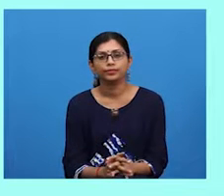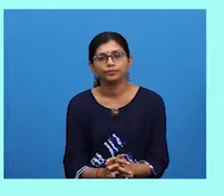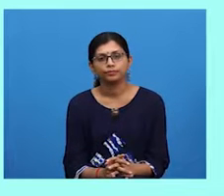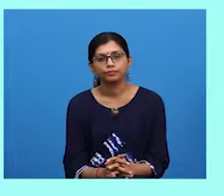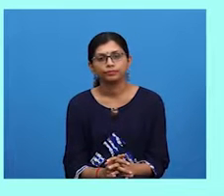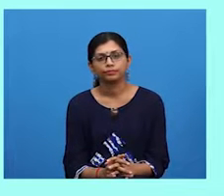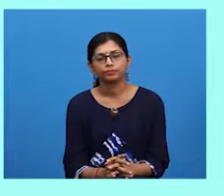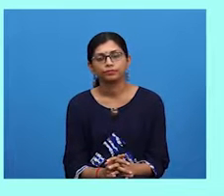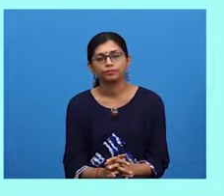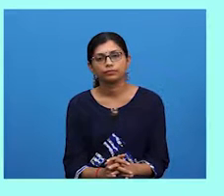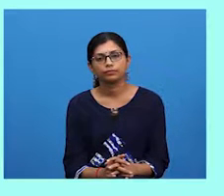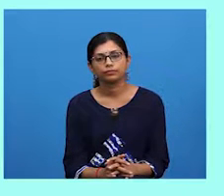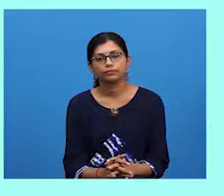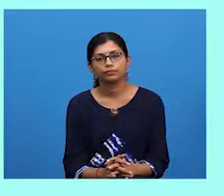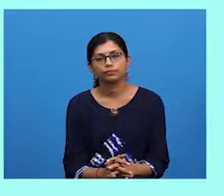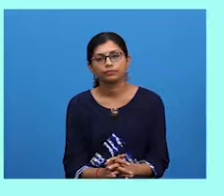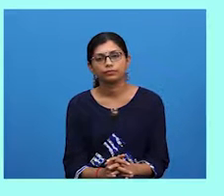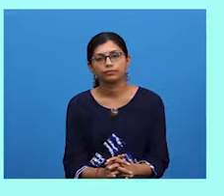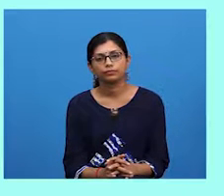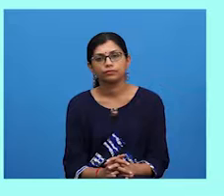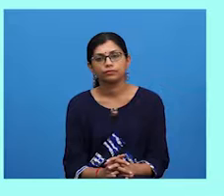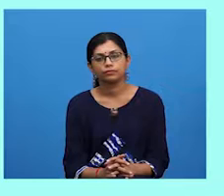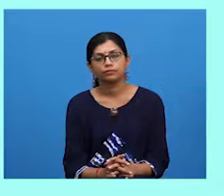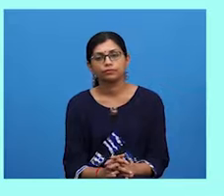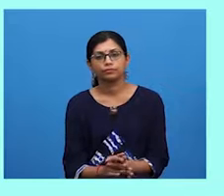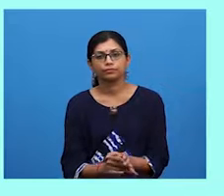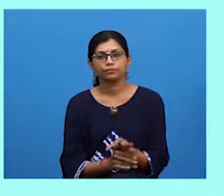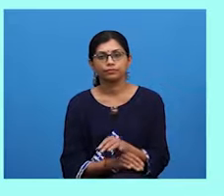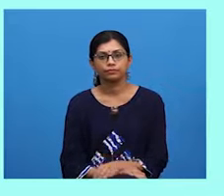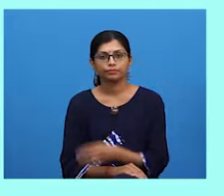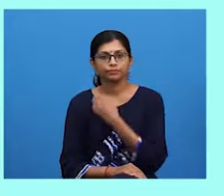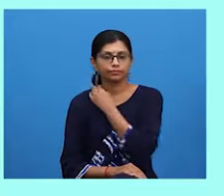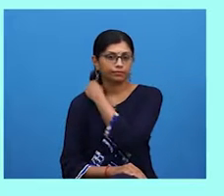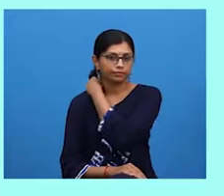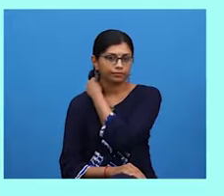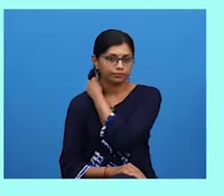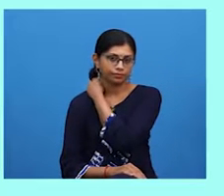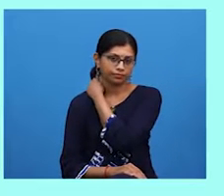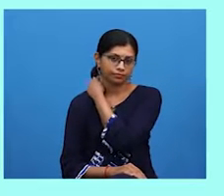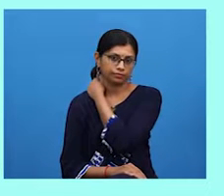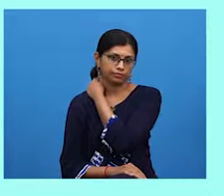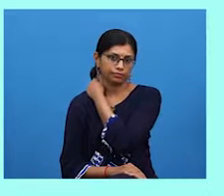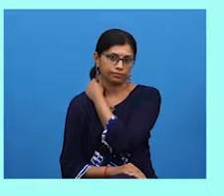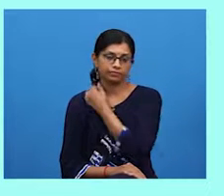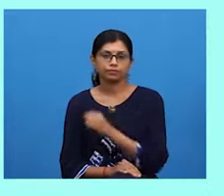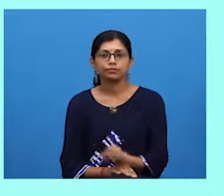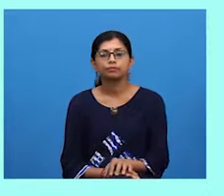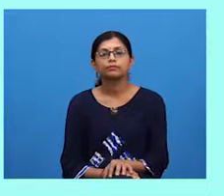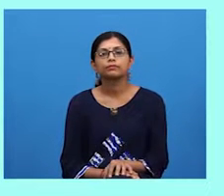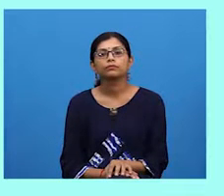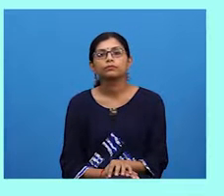It is also an easy way for us to attract potential buyers.